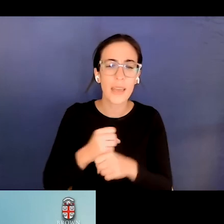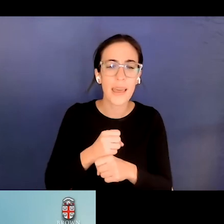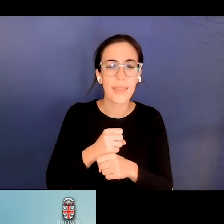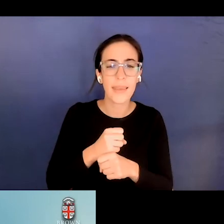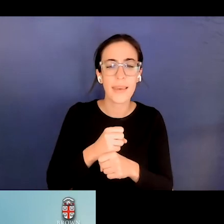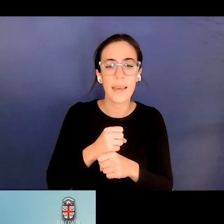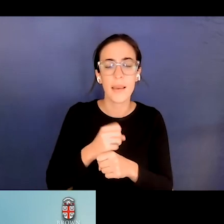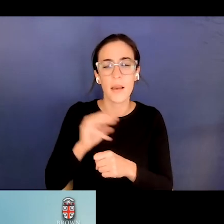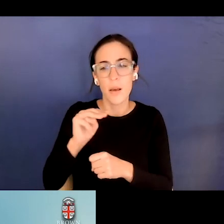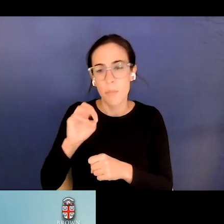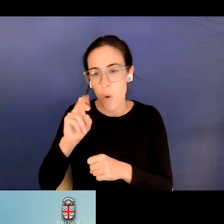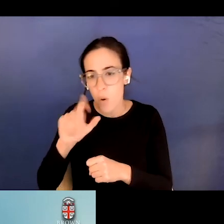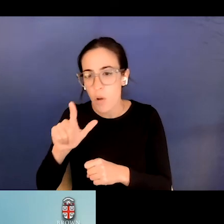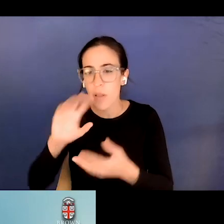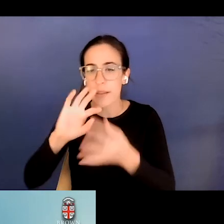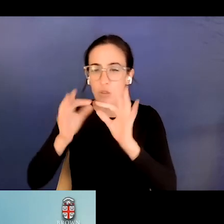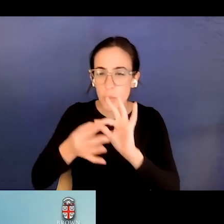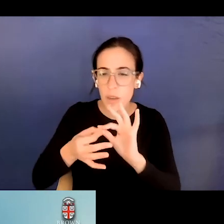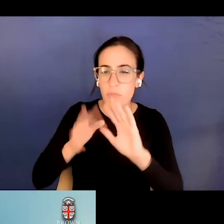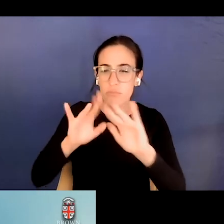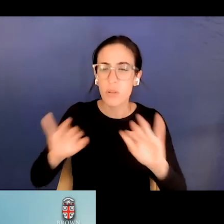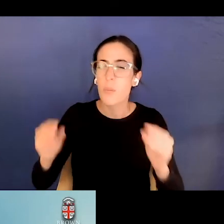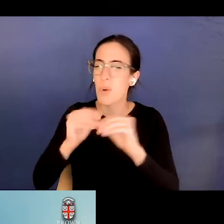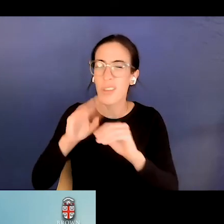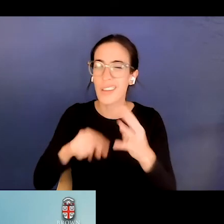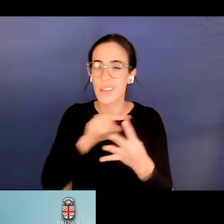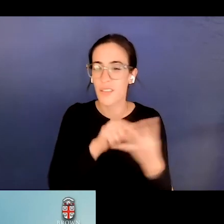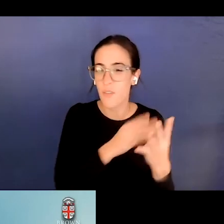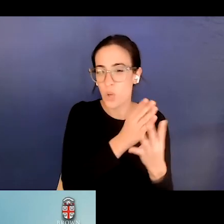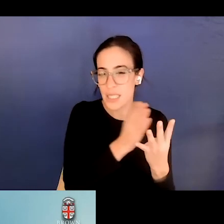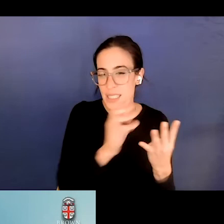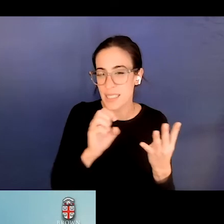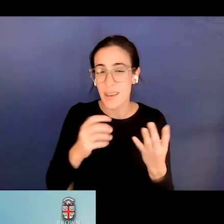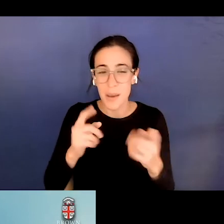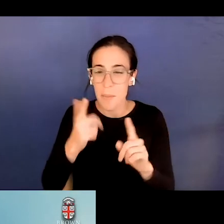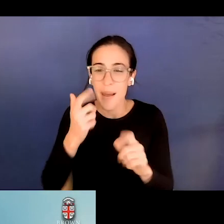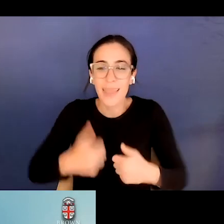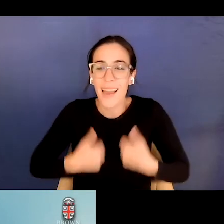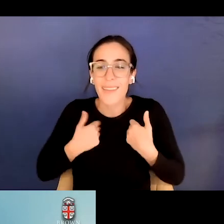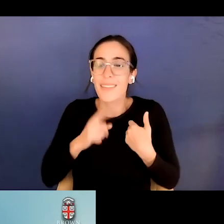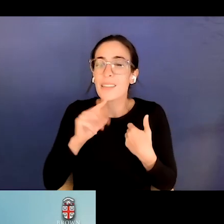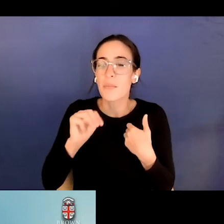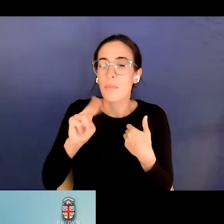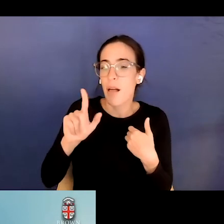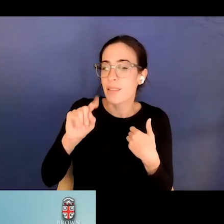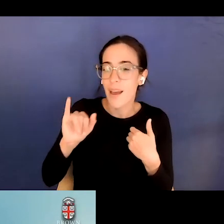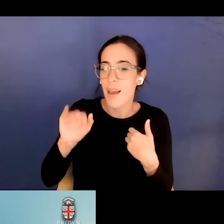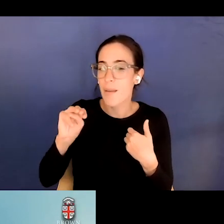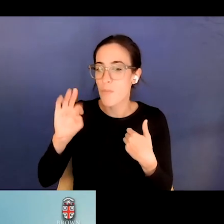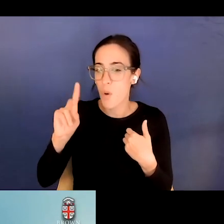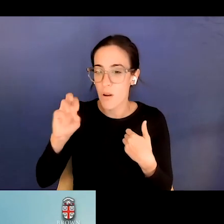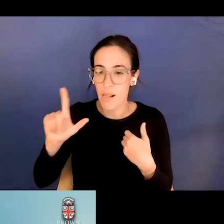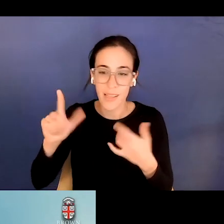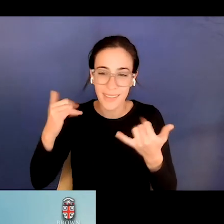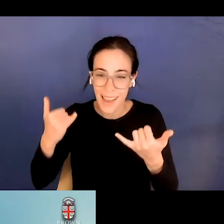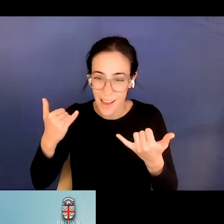skills. And that's wonderful, but it's still, it's still, you know, life is multimodal now. So it's just, it, to me, it's just a no